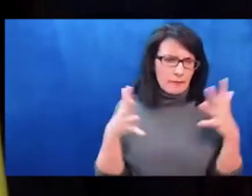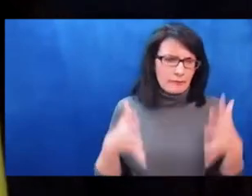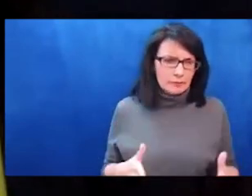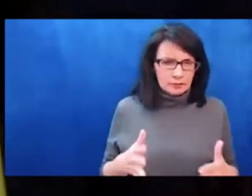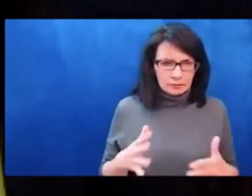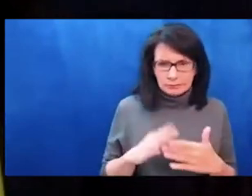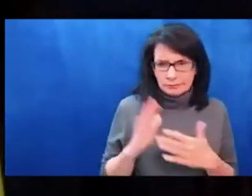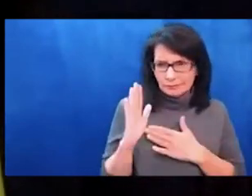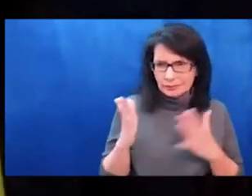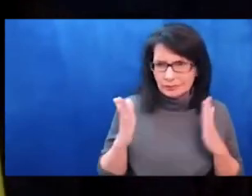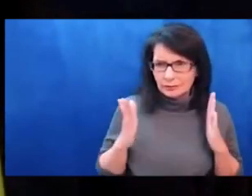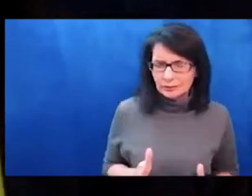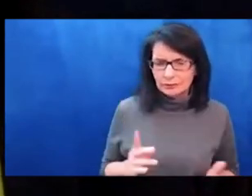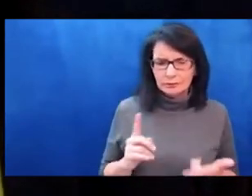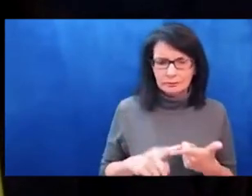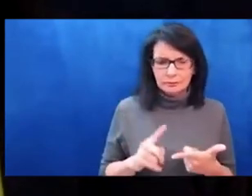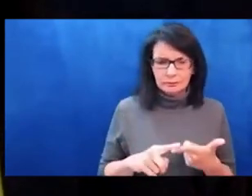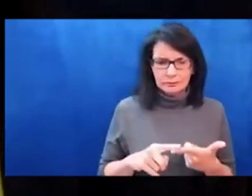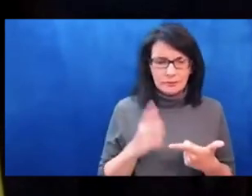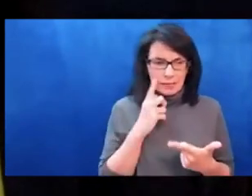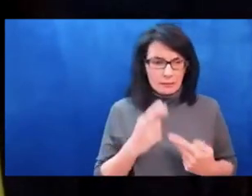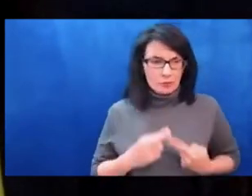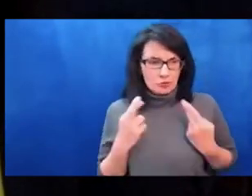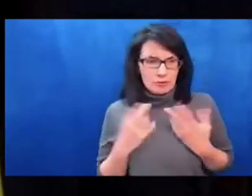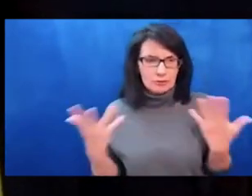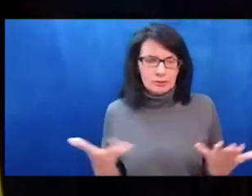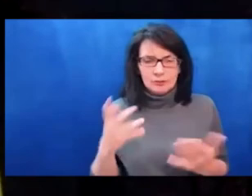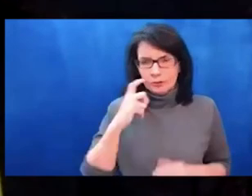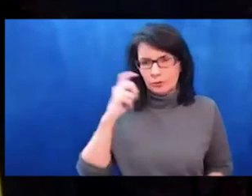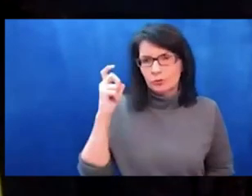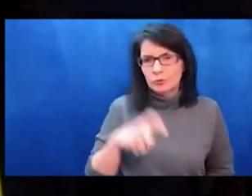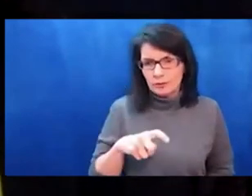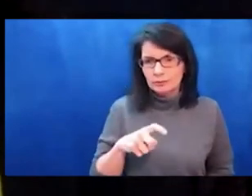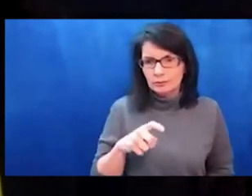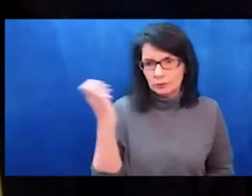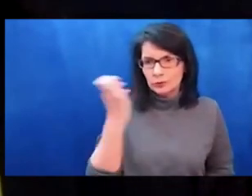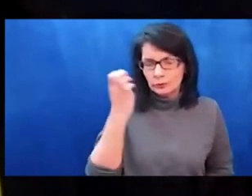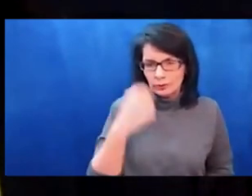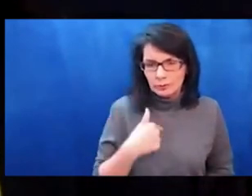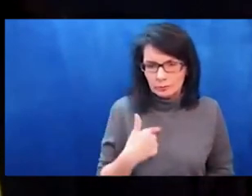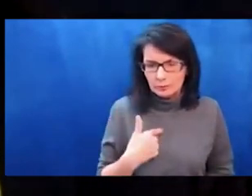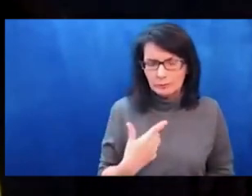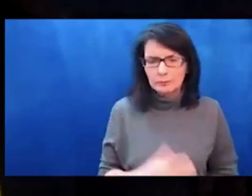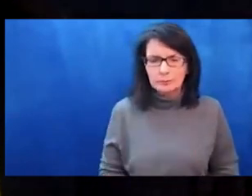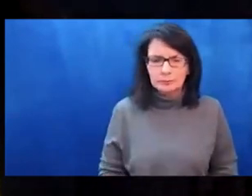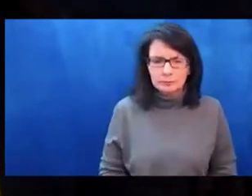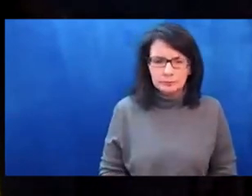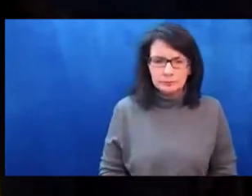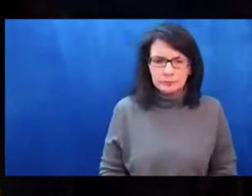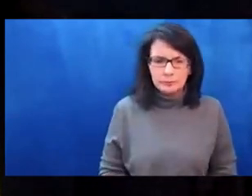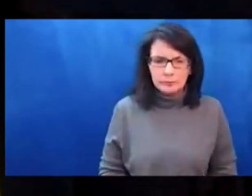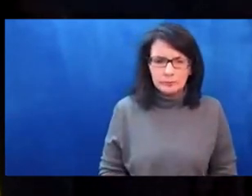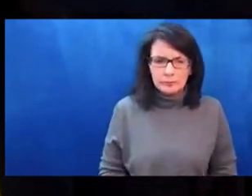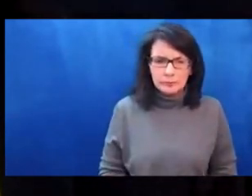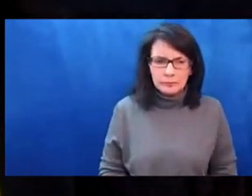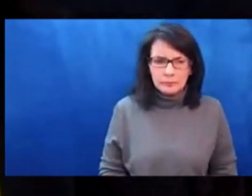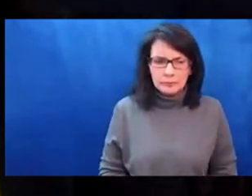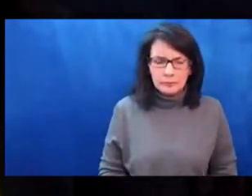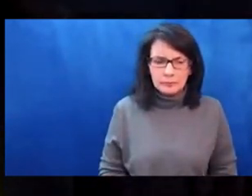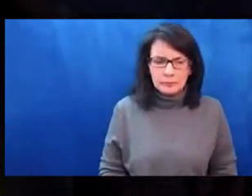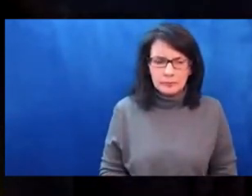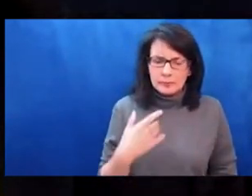ways in which we have failed each other along the past few years in Syria and elsewhere.